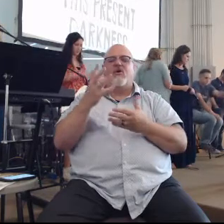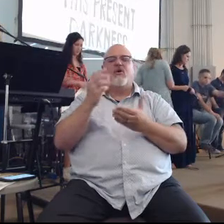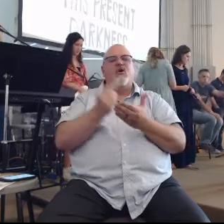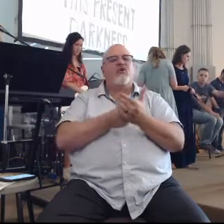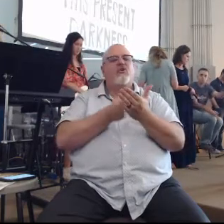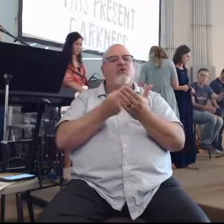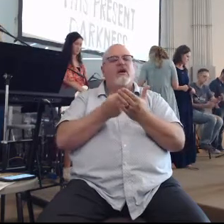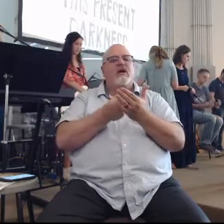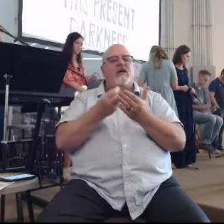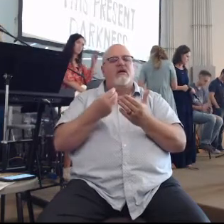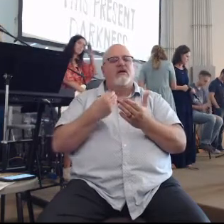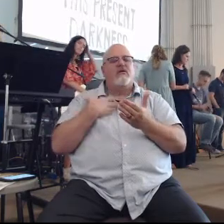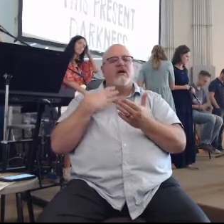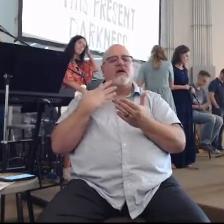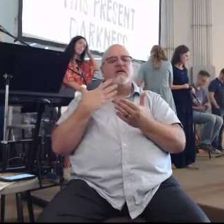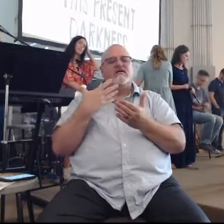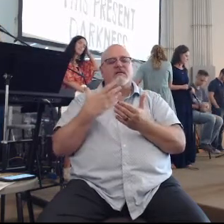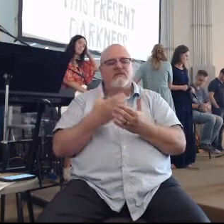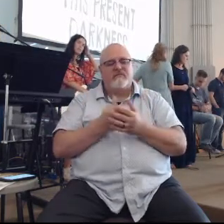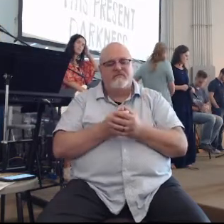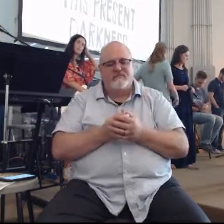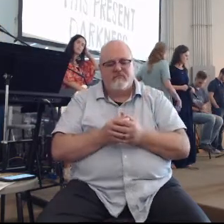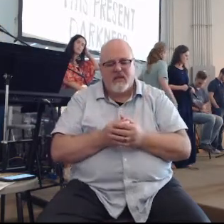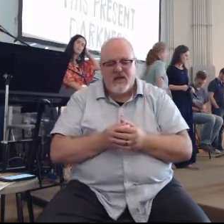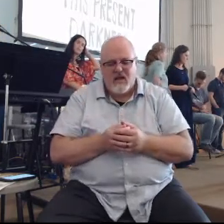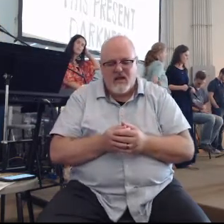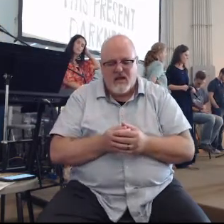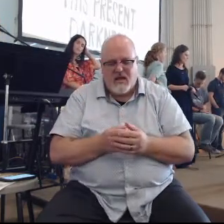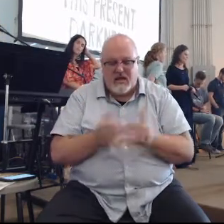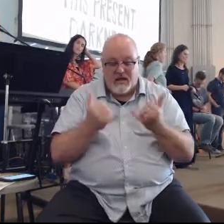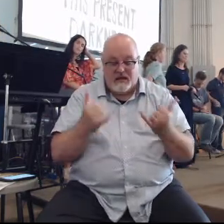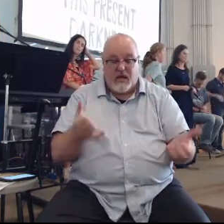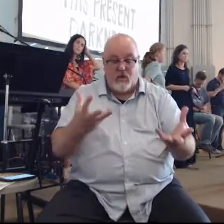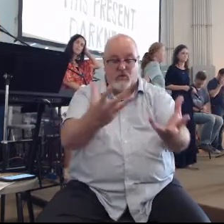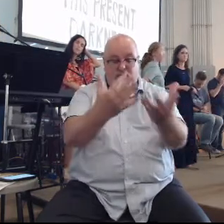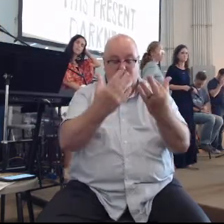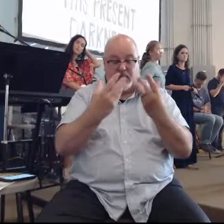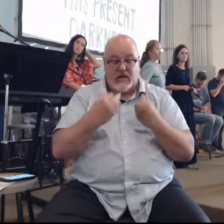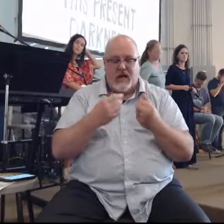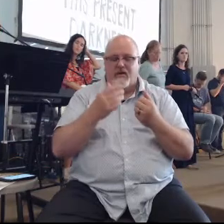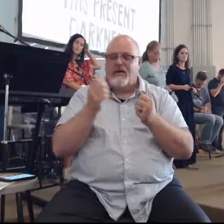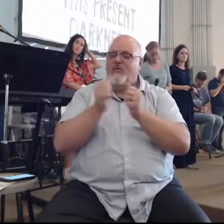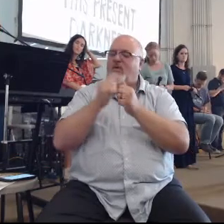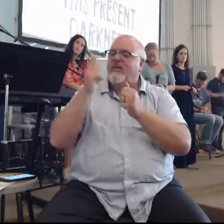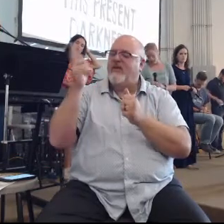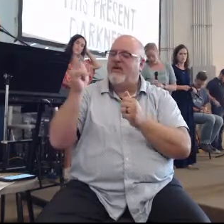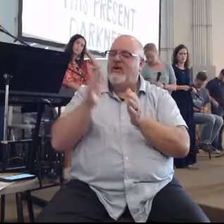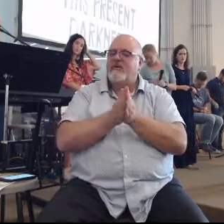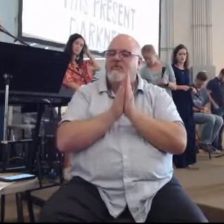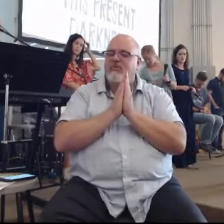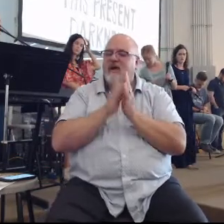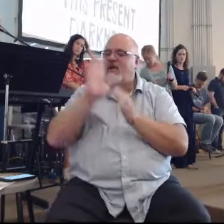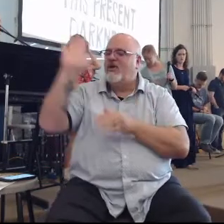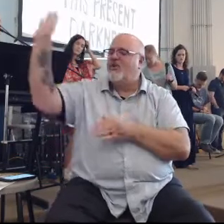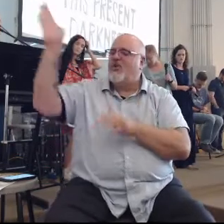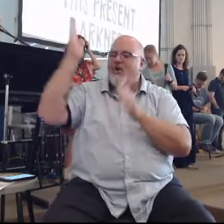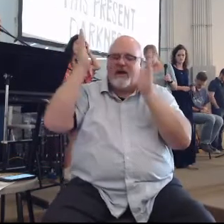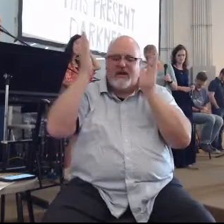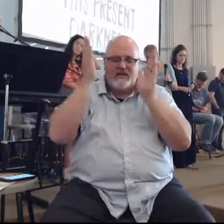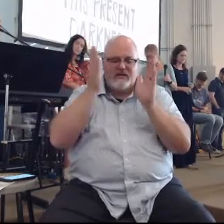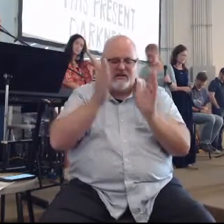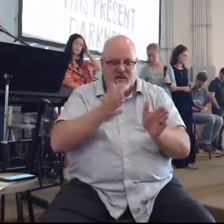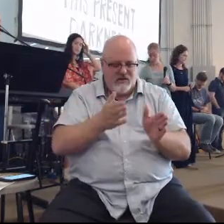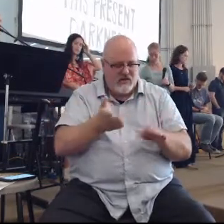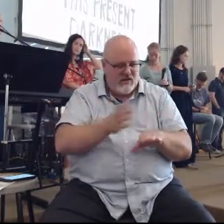I thank you that right now as we gather you are in our presence and as we pray, your attention is on this